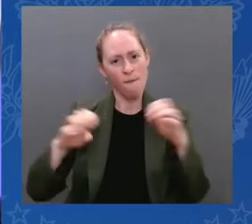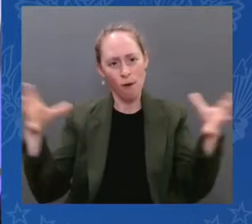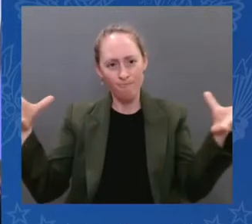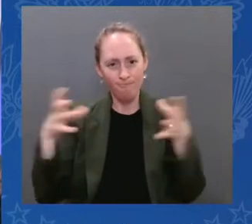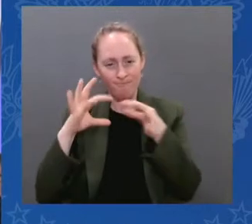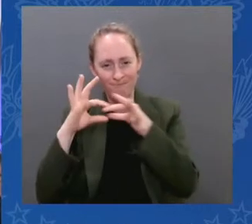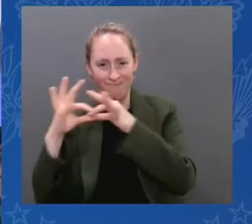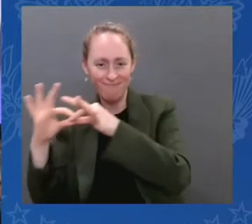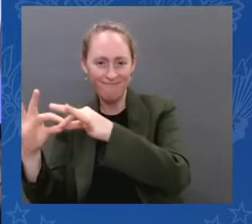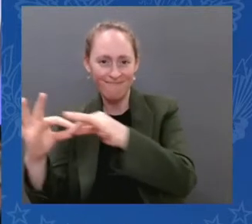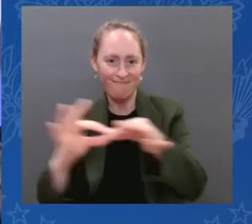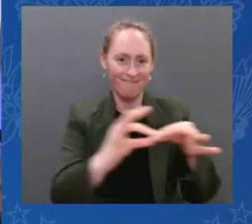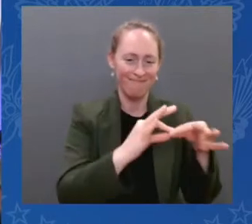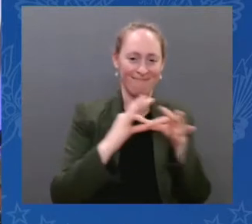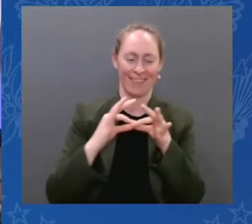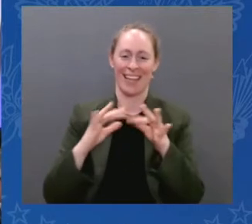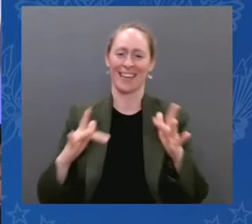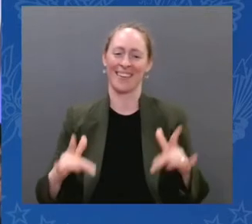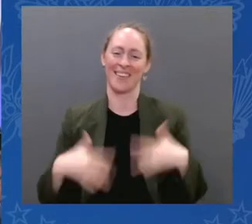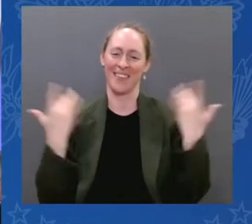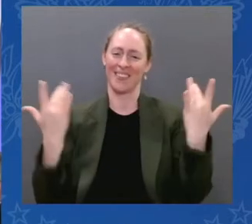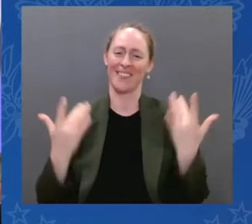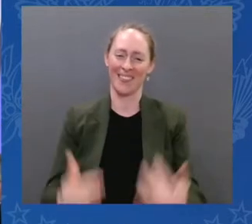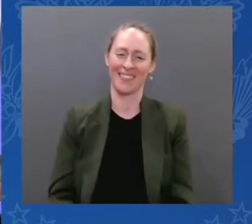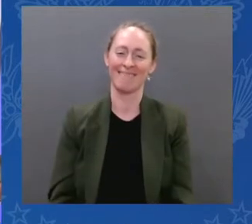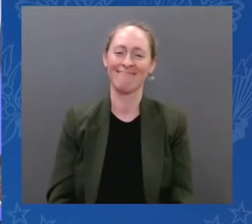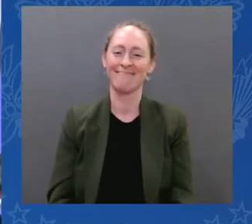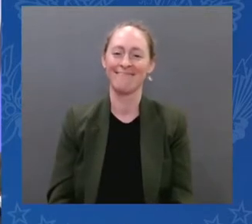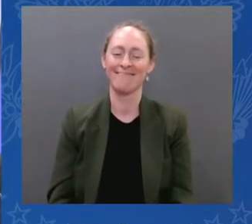We're going to give time for the press to leave, and then we'll continue the briefing.